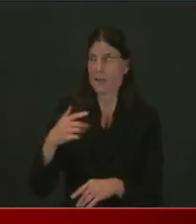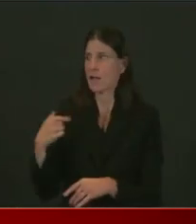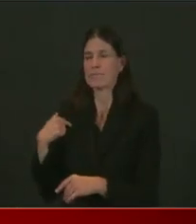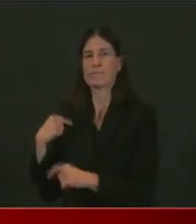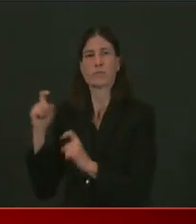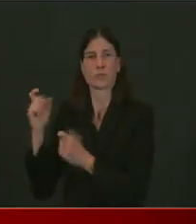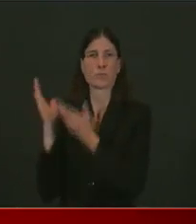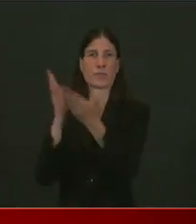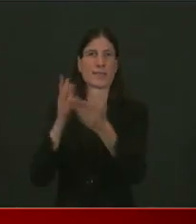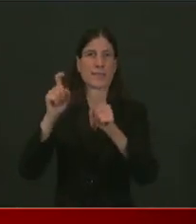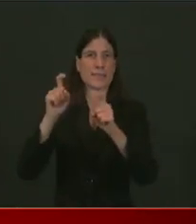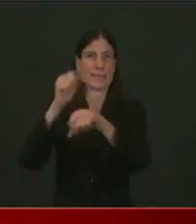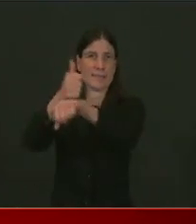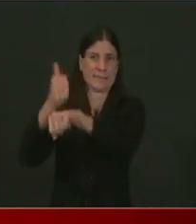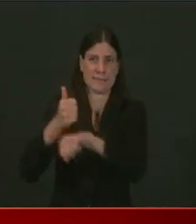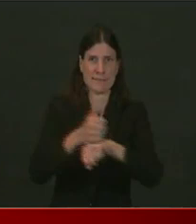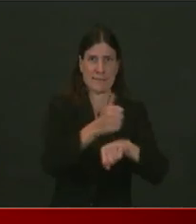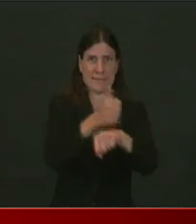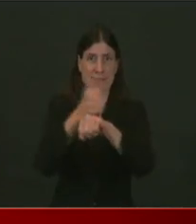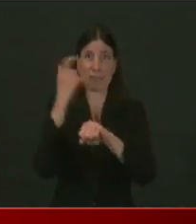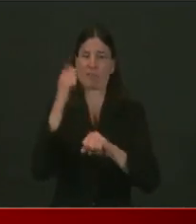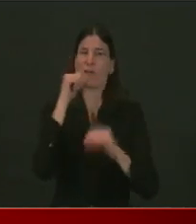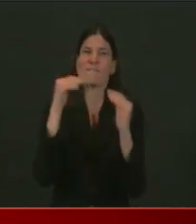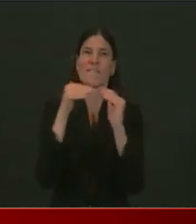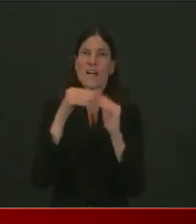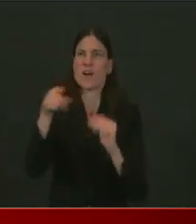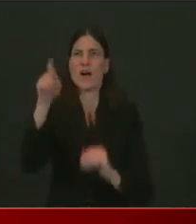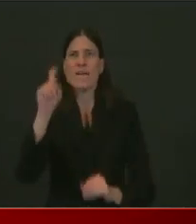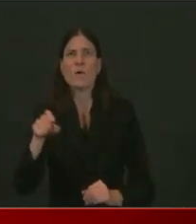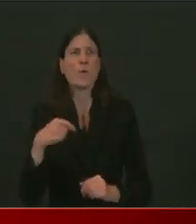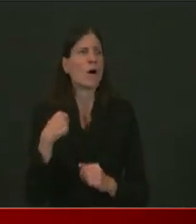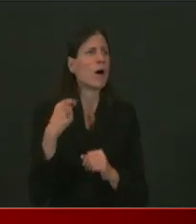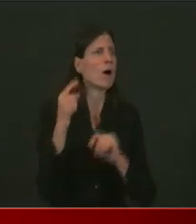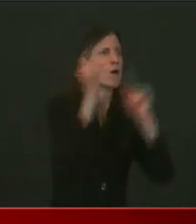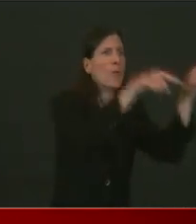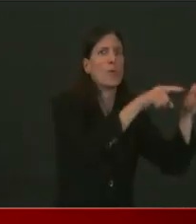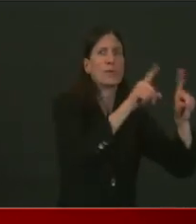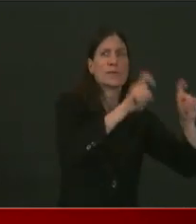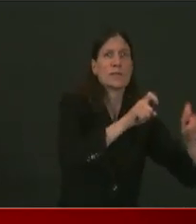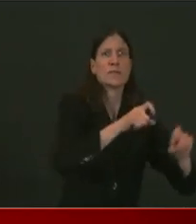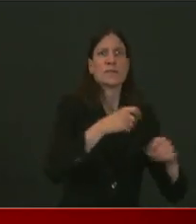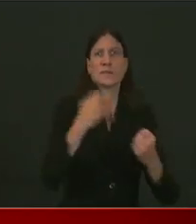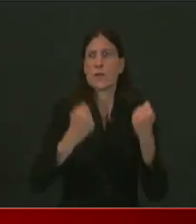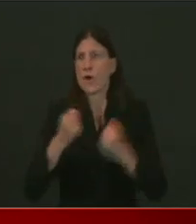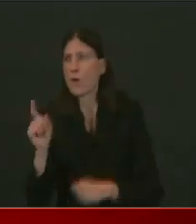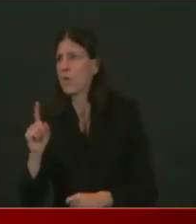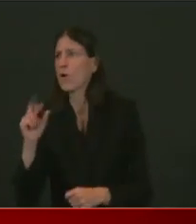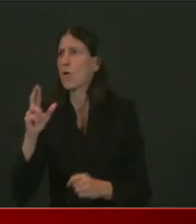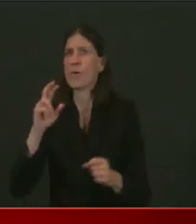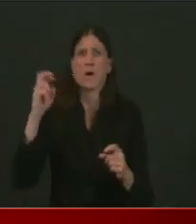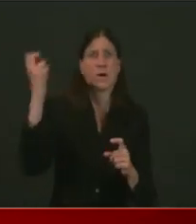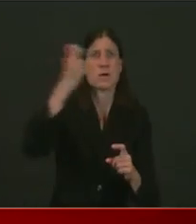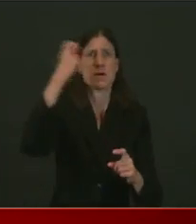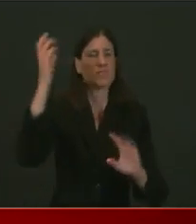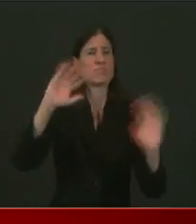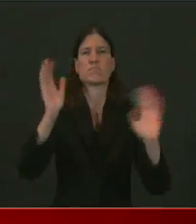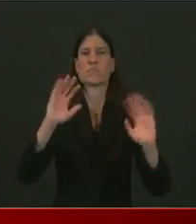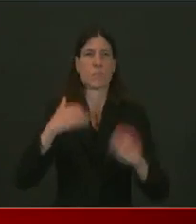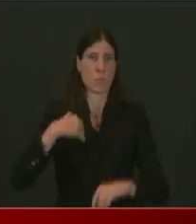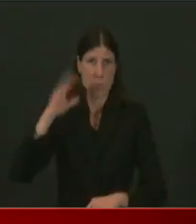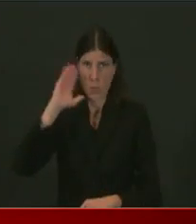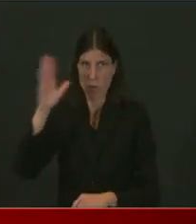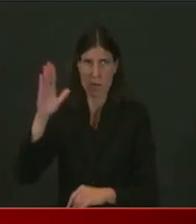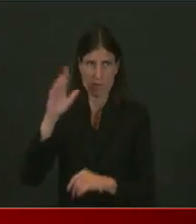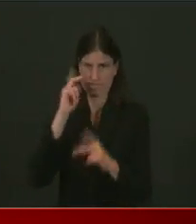in these communities. We don't know exactly where today we're trying to find the best locations that are the most centrally